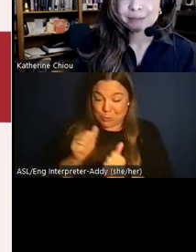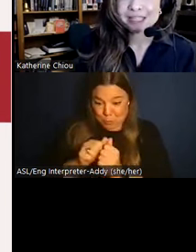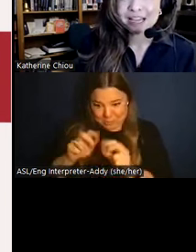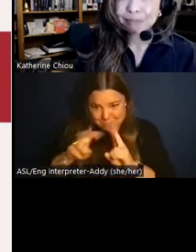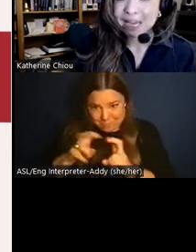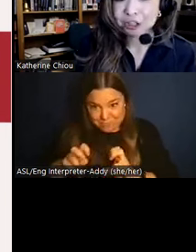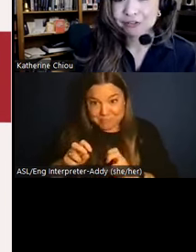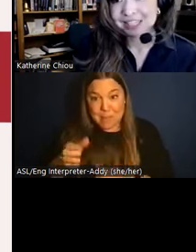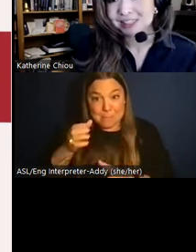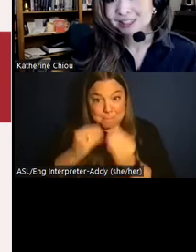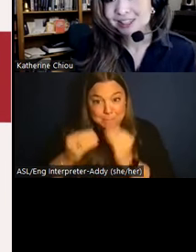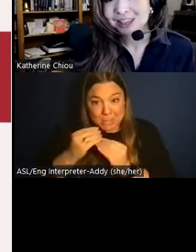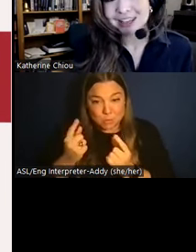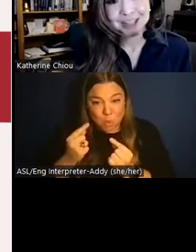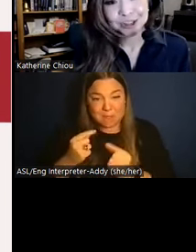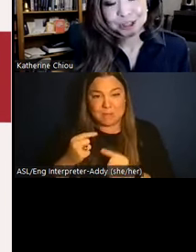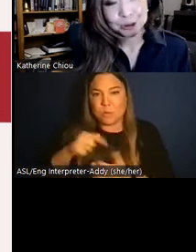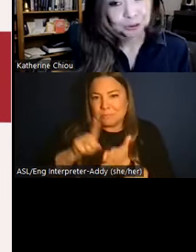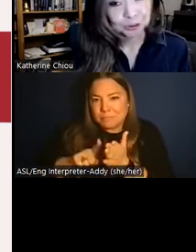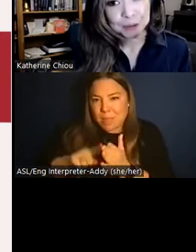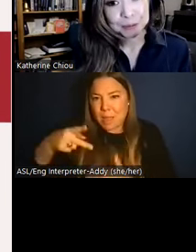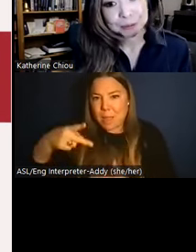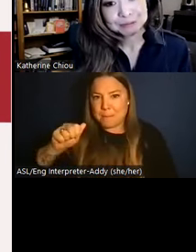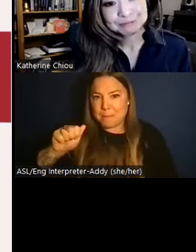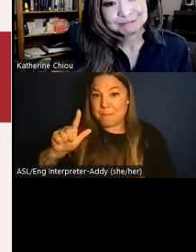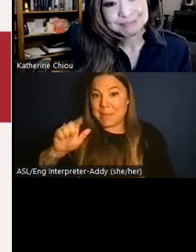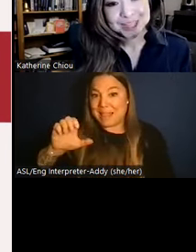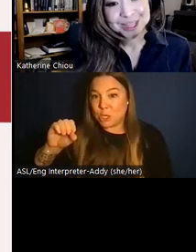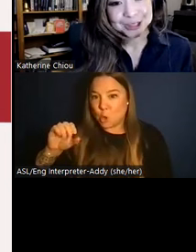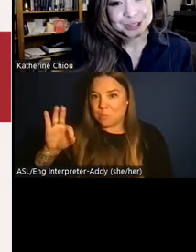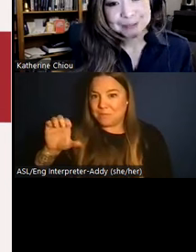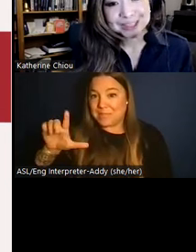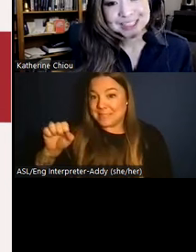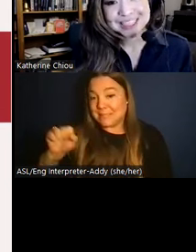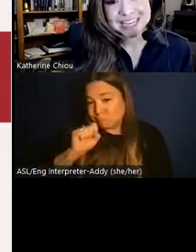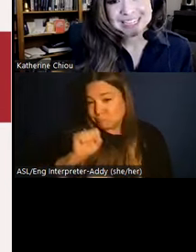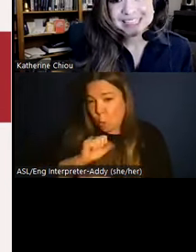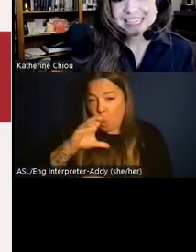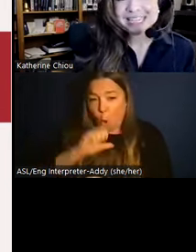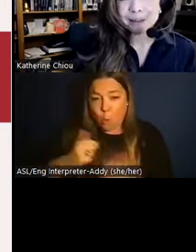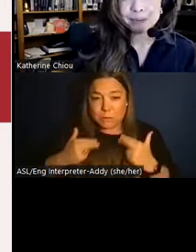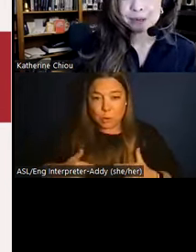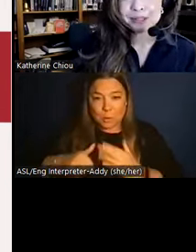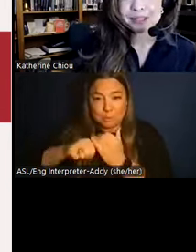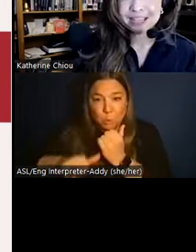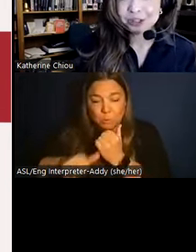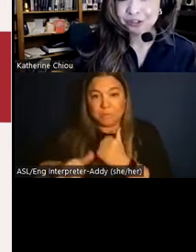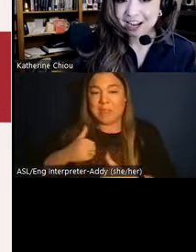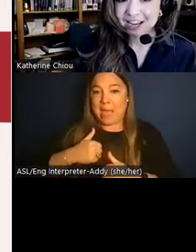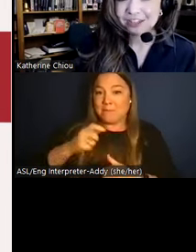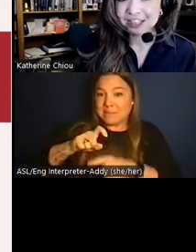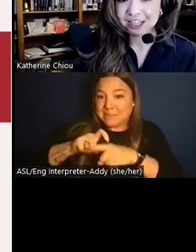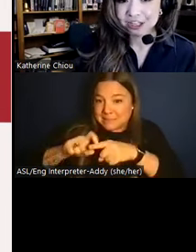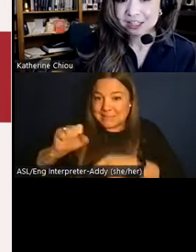fragments of paleo theses, essentially old human poop. These remnants containing seeds and bones that